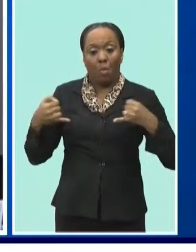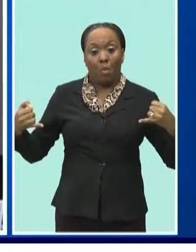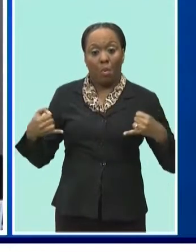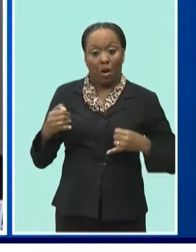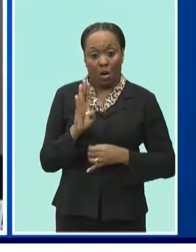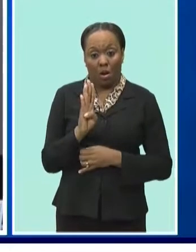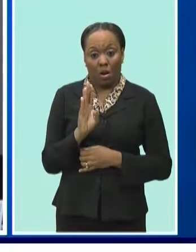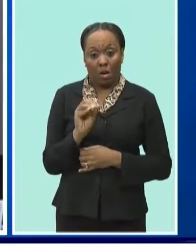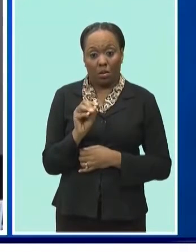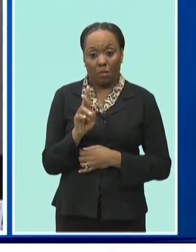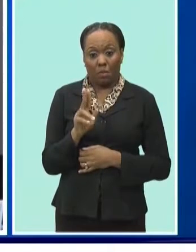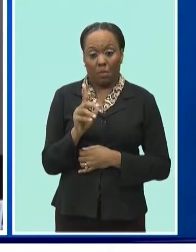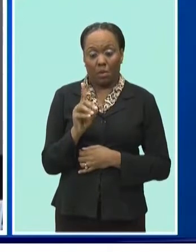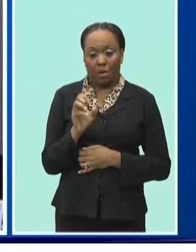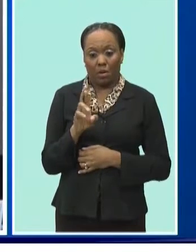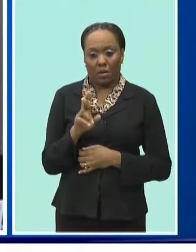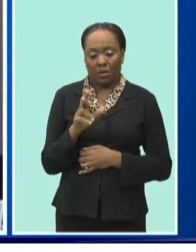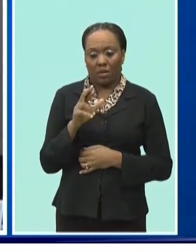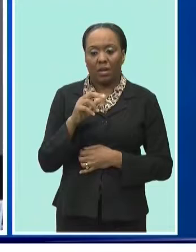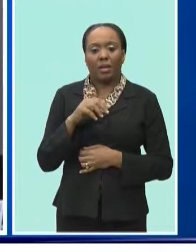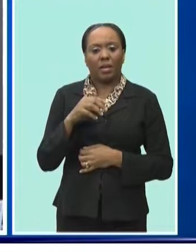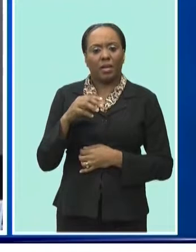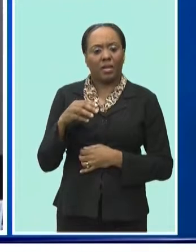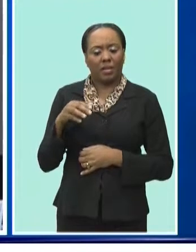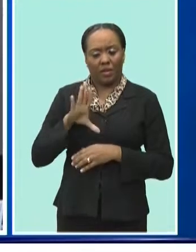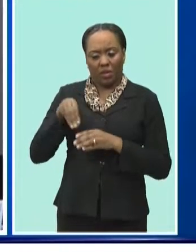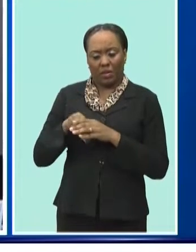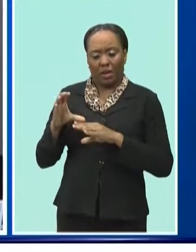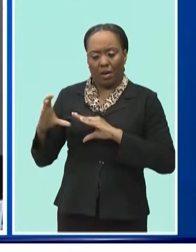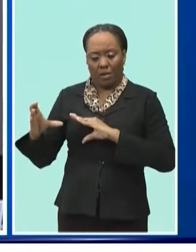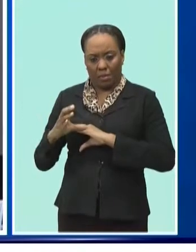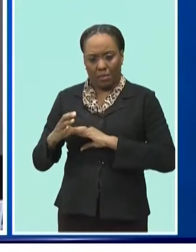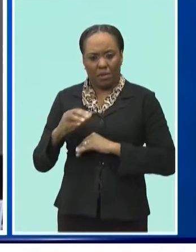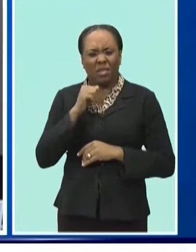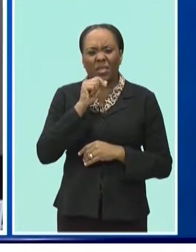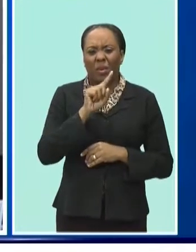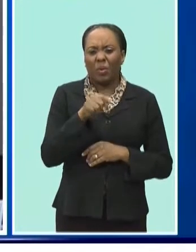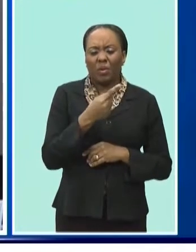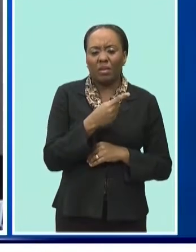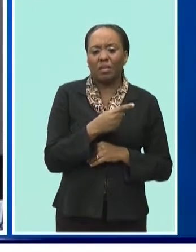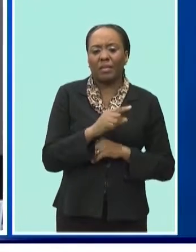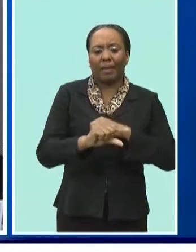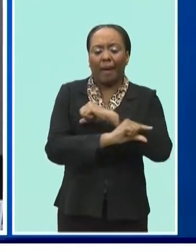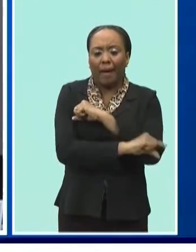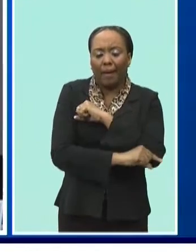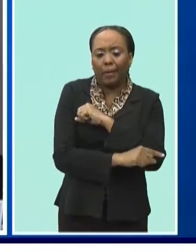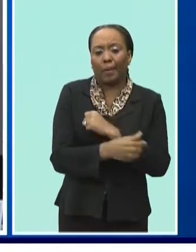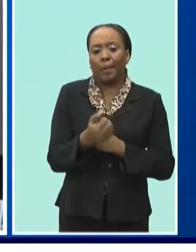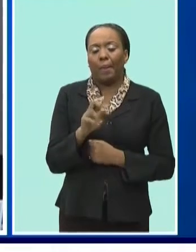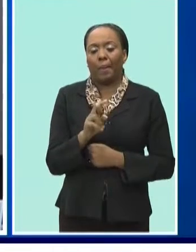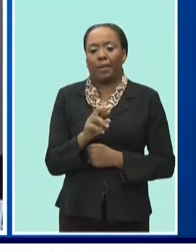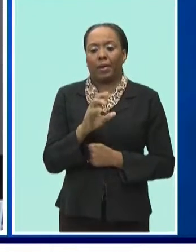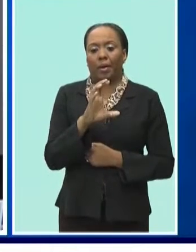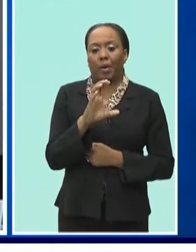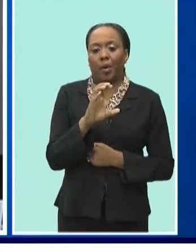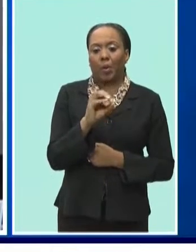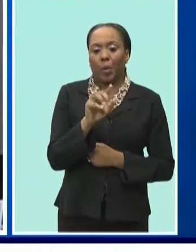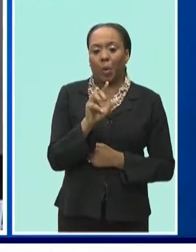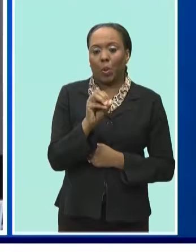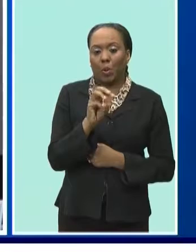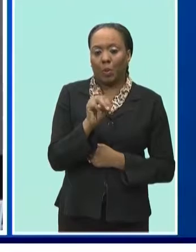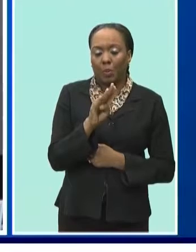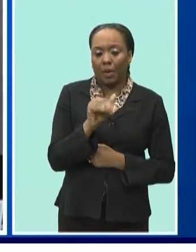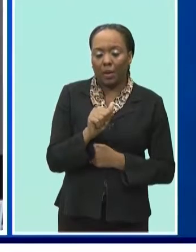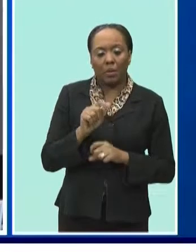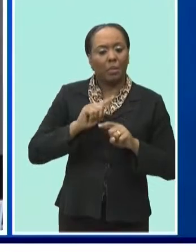community. That it's not just Colombia, that it's not just Guyana, but that Caribbean islands like Trinidad